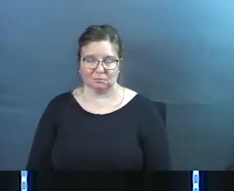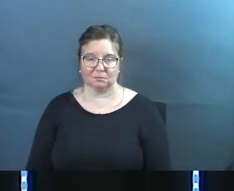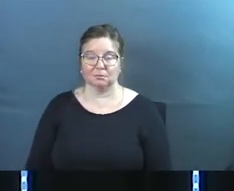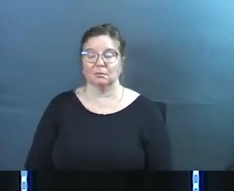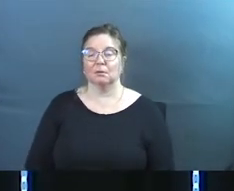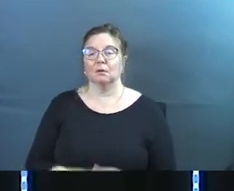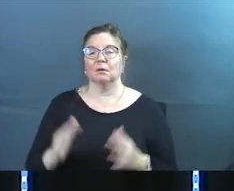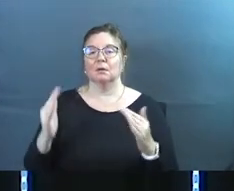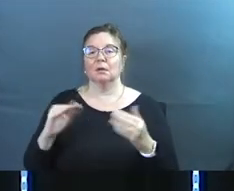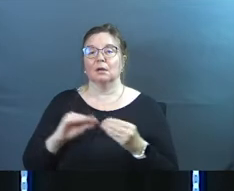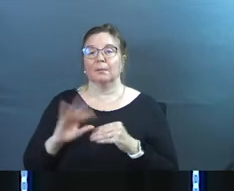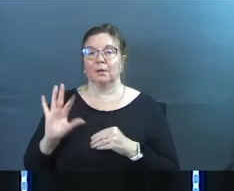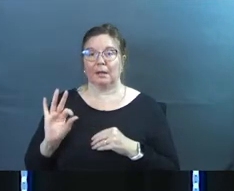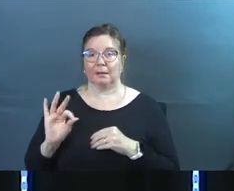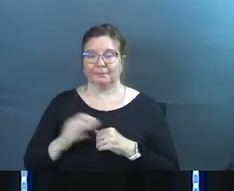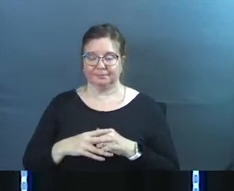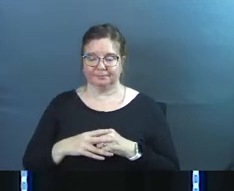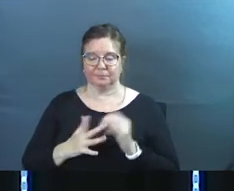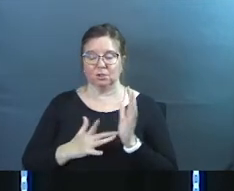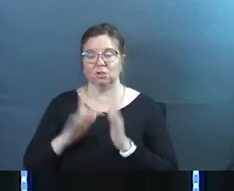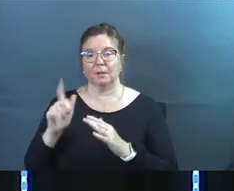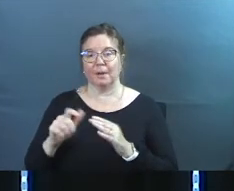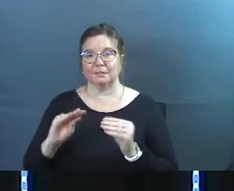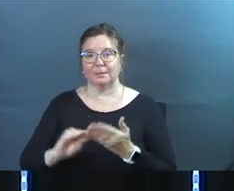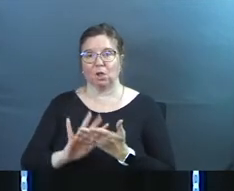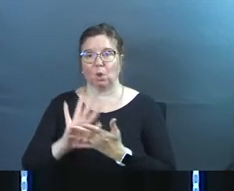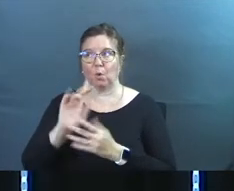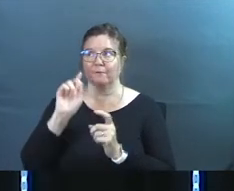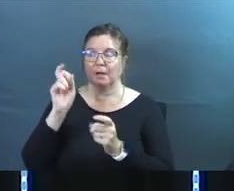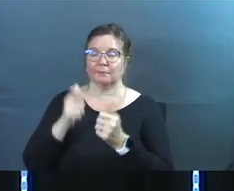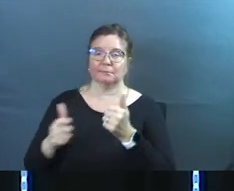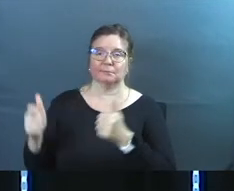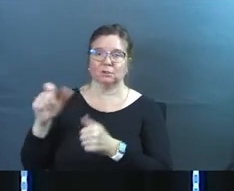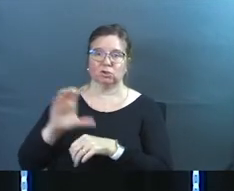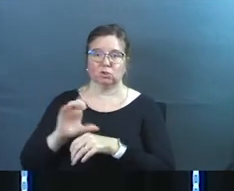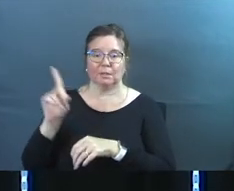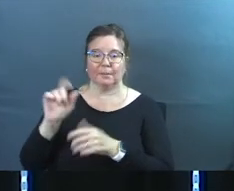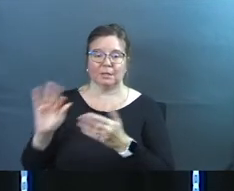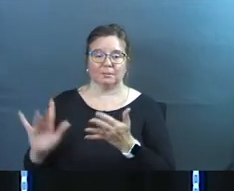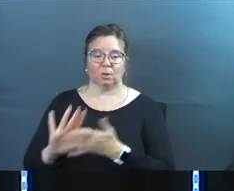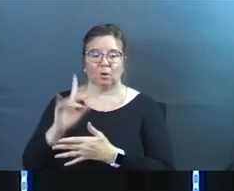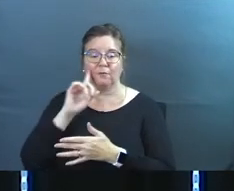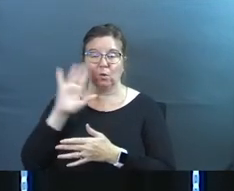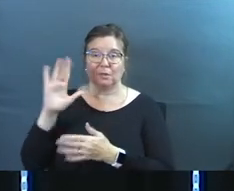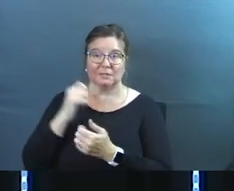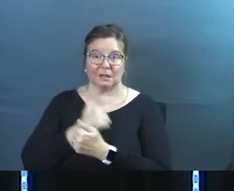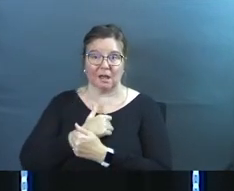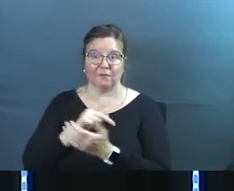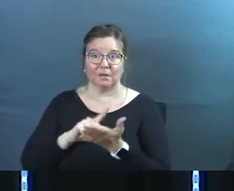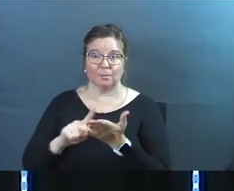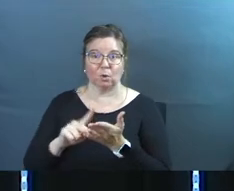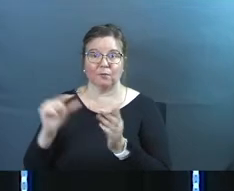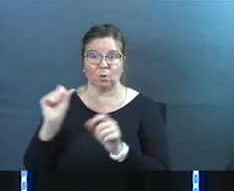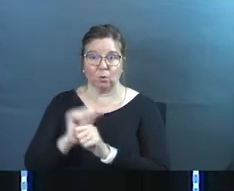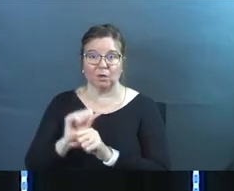verse or number nine Jesus must be glorified in the church he must be glorified for his love and his purifying work in the church